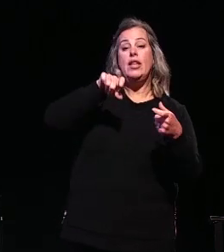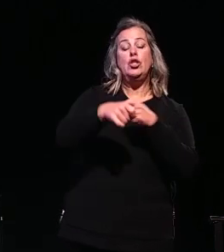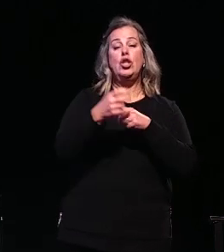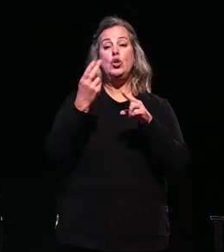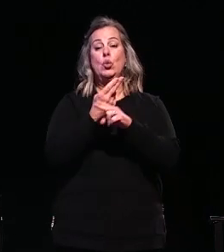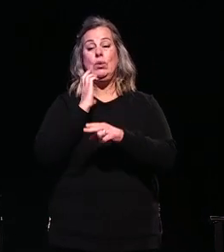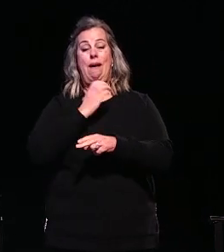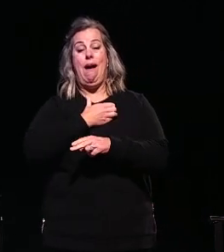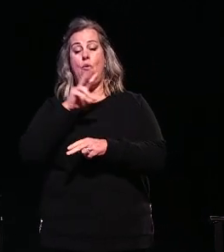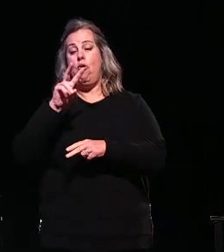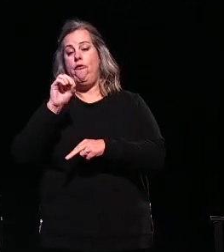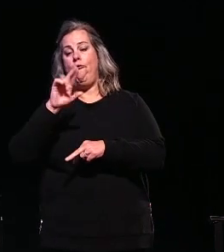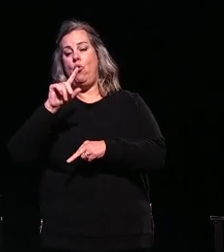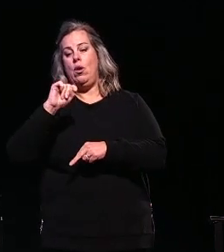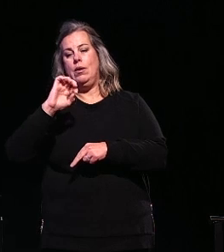vortex system.